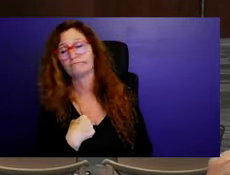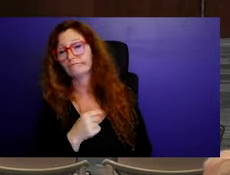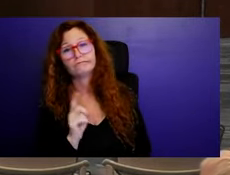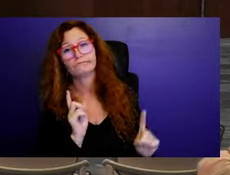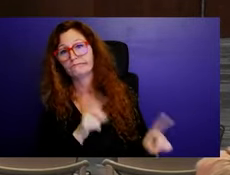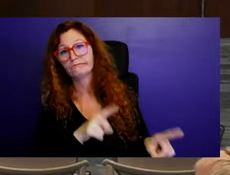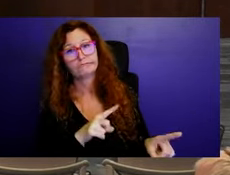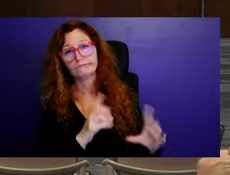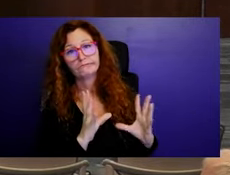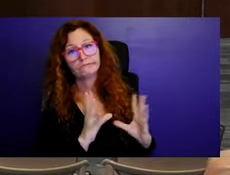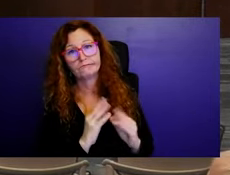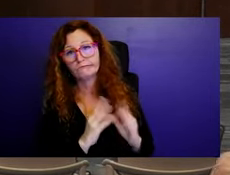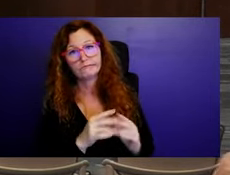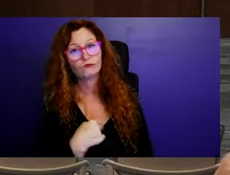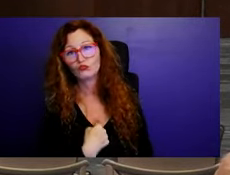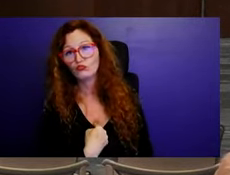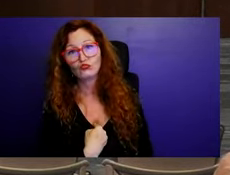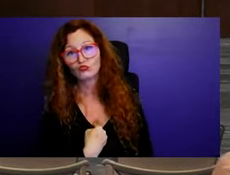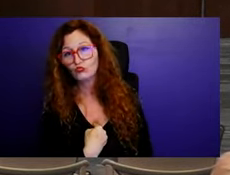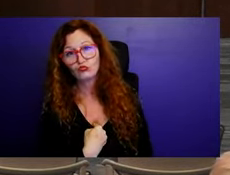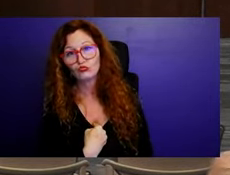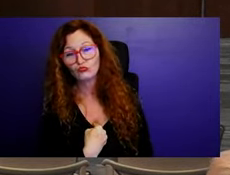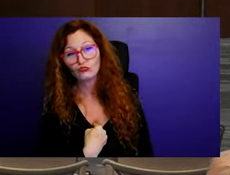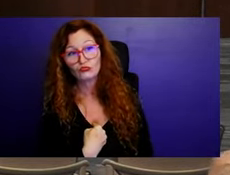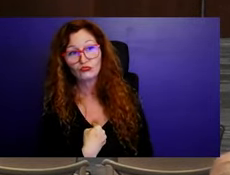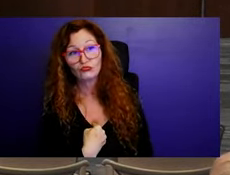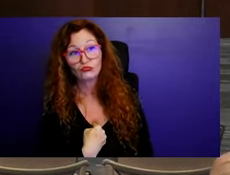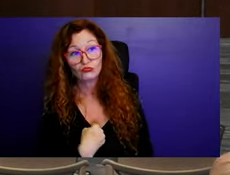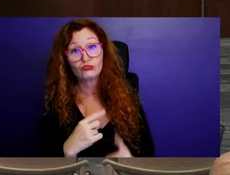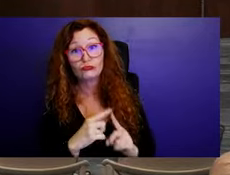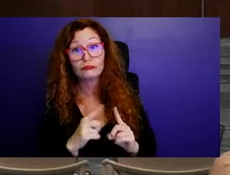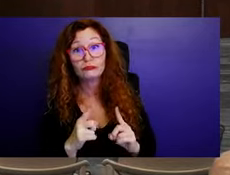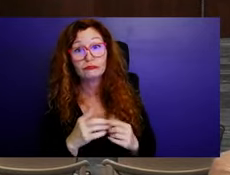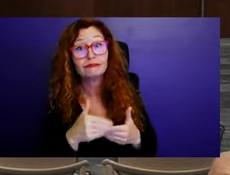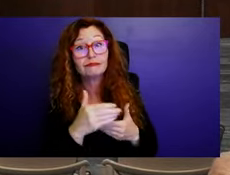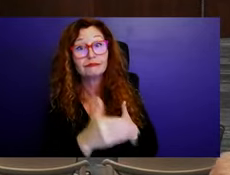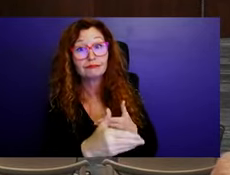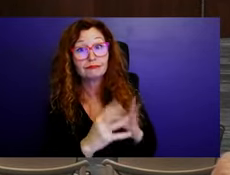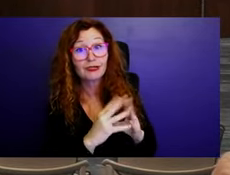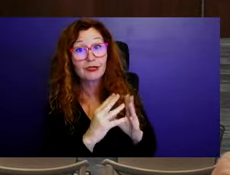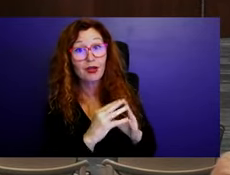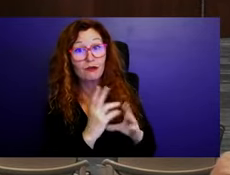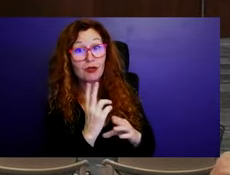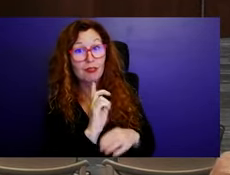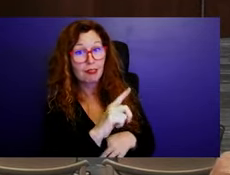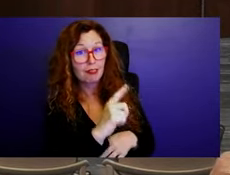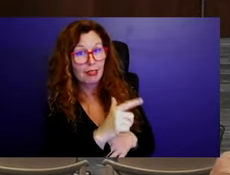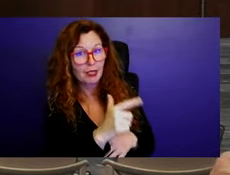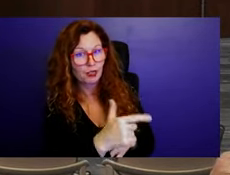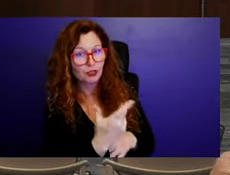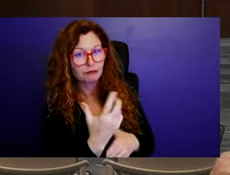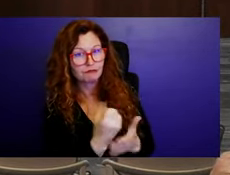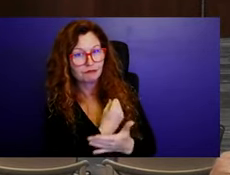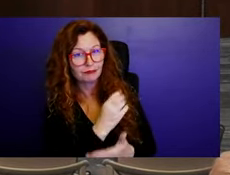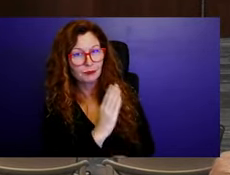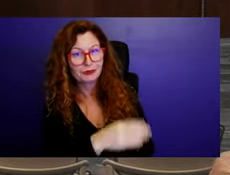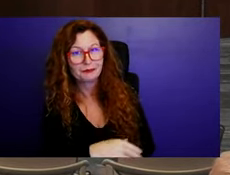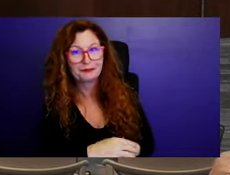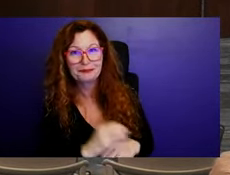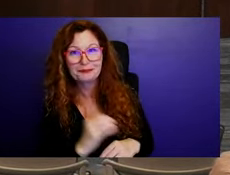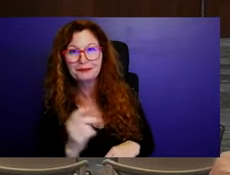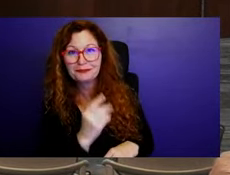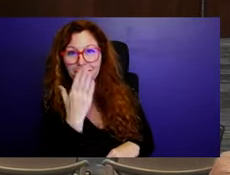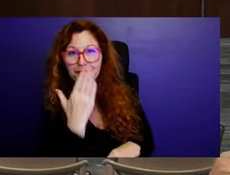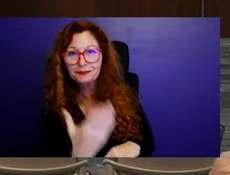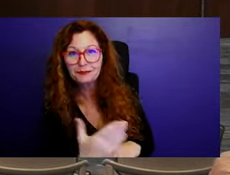but I do want to save my dollars for maybe another conference, um, that might come up in the future. Okay. All right. Uh,